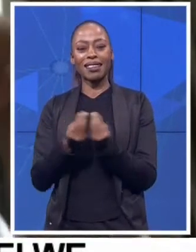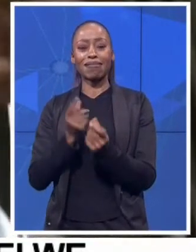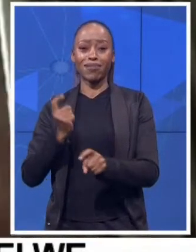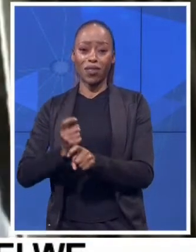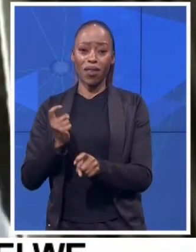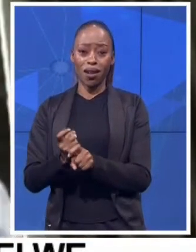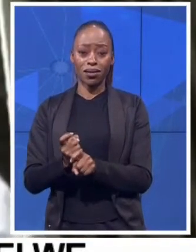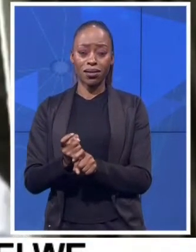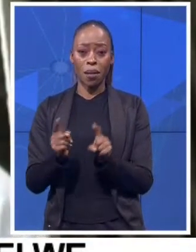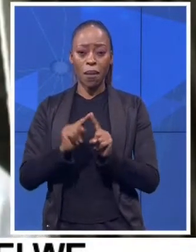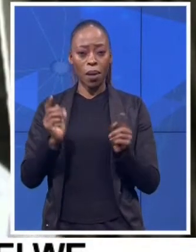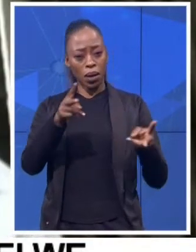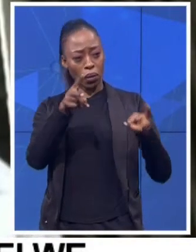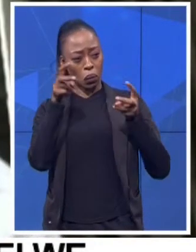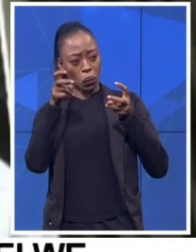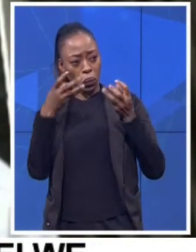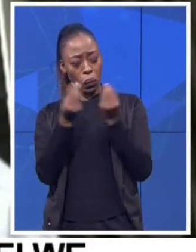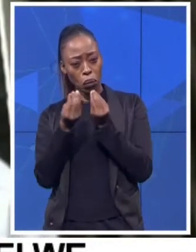face value,